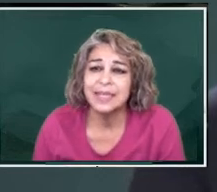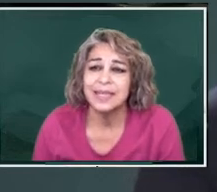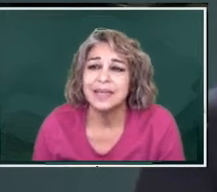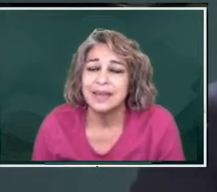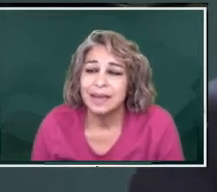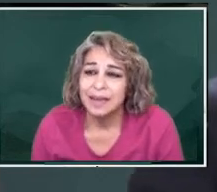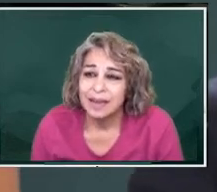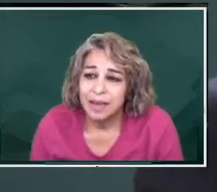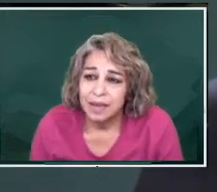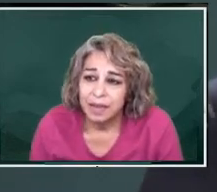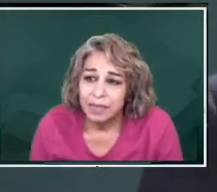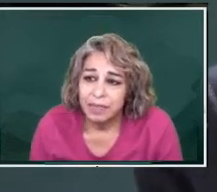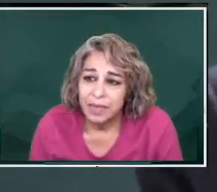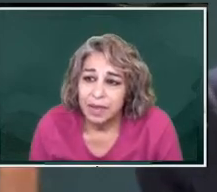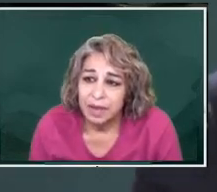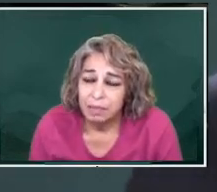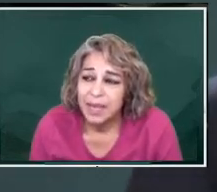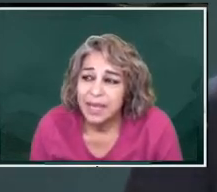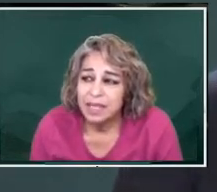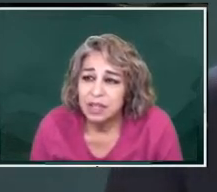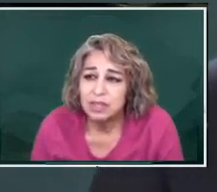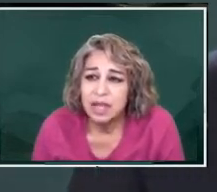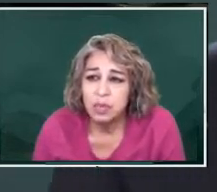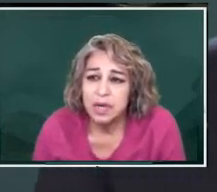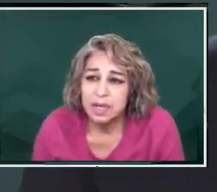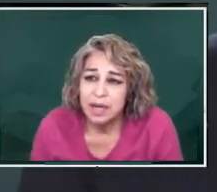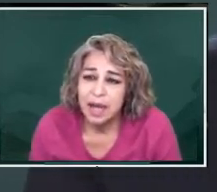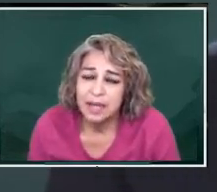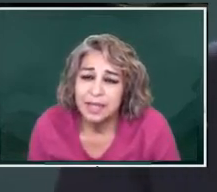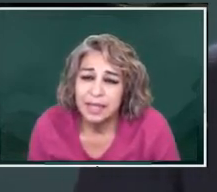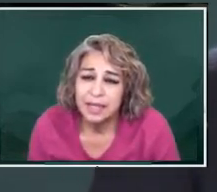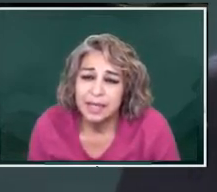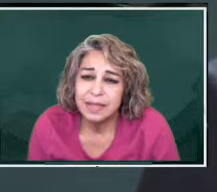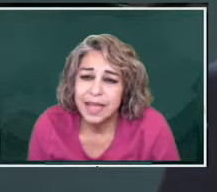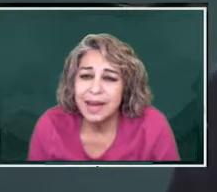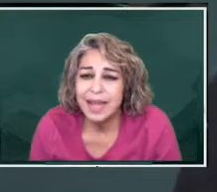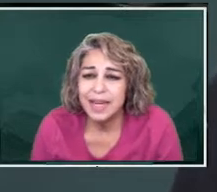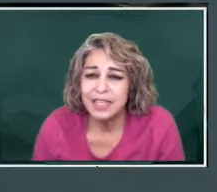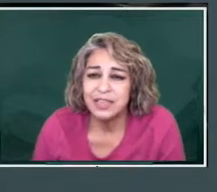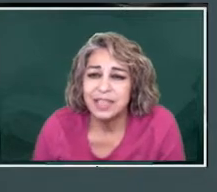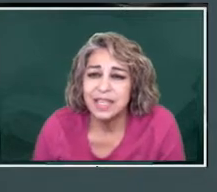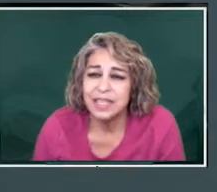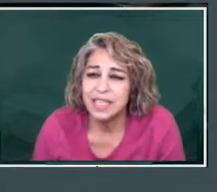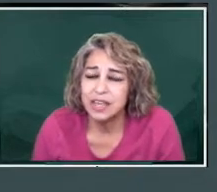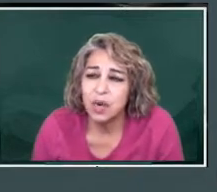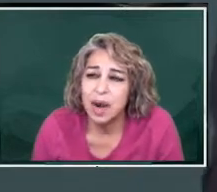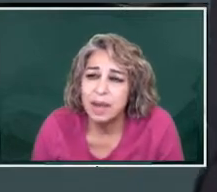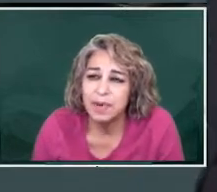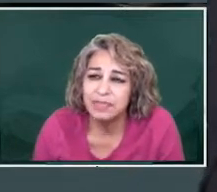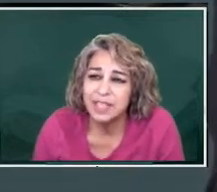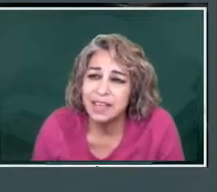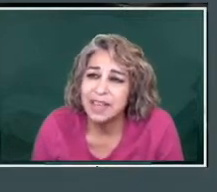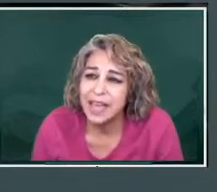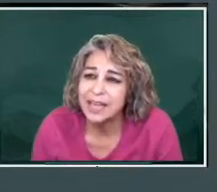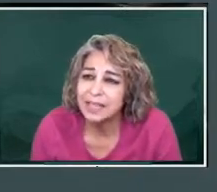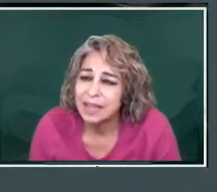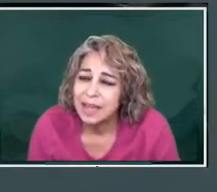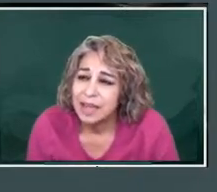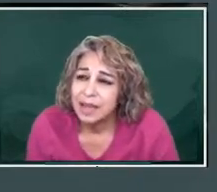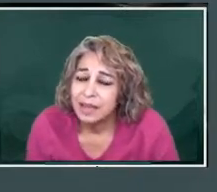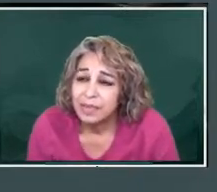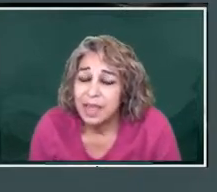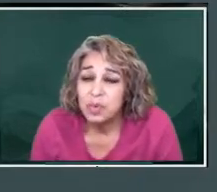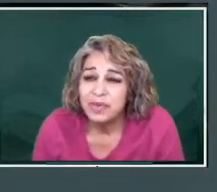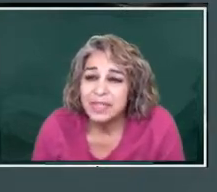resisted because those that were dedicated to this illicit crime of stealing gas,